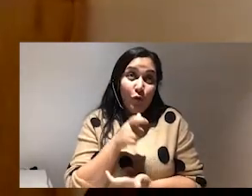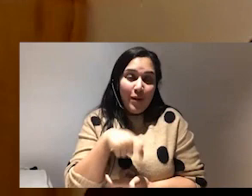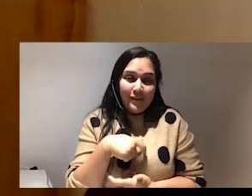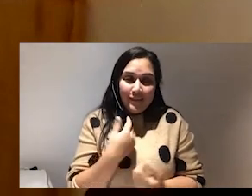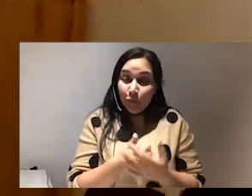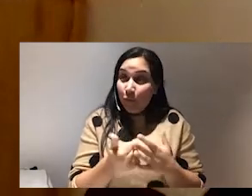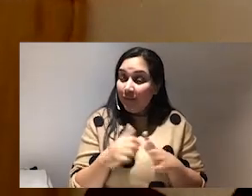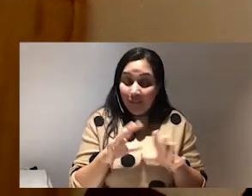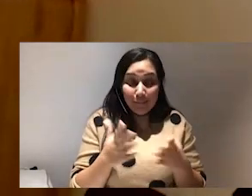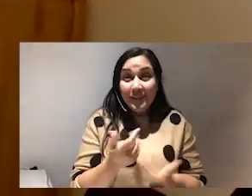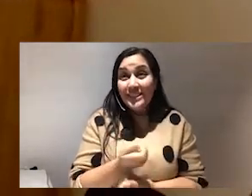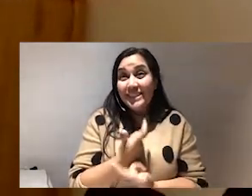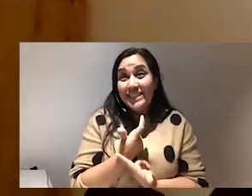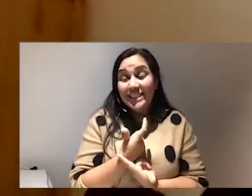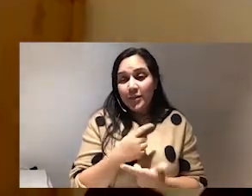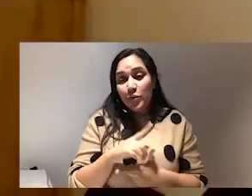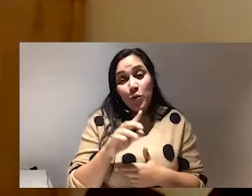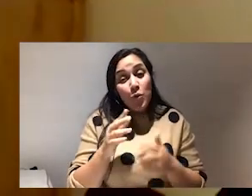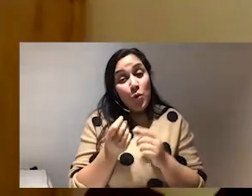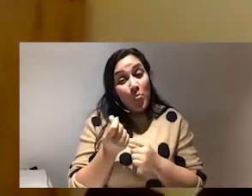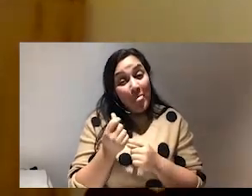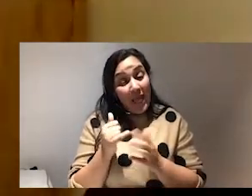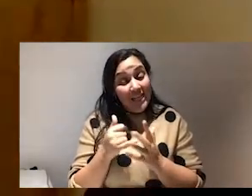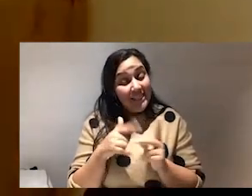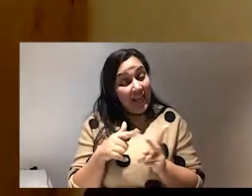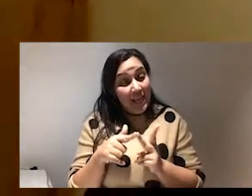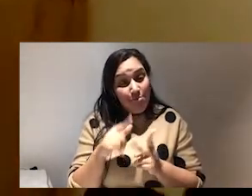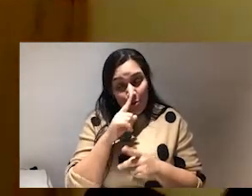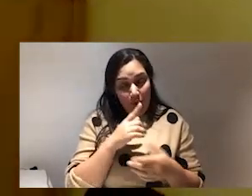uh you're a close second shade but you cannot match this